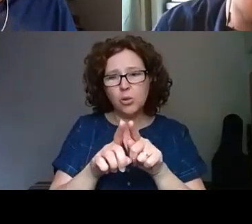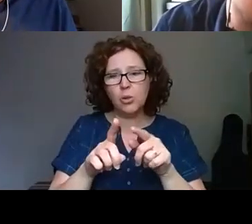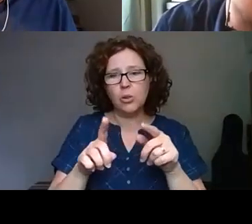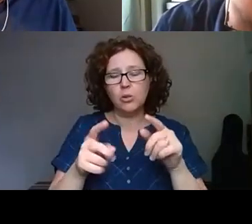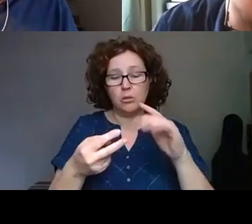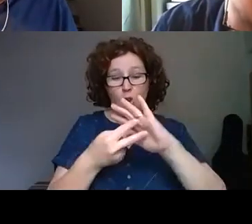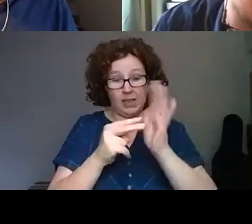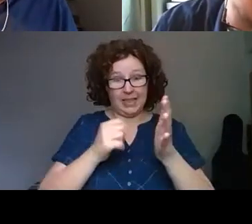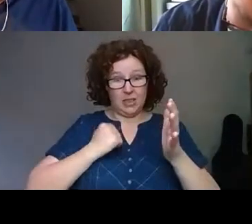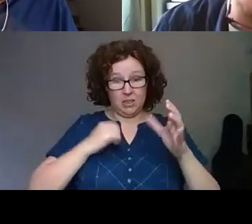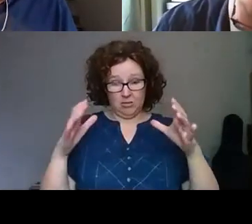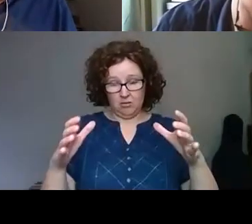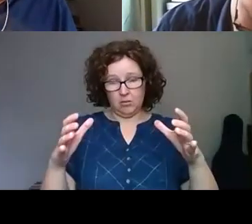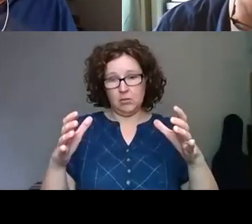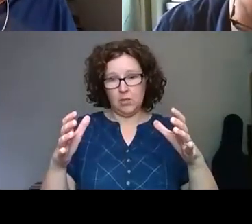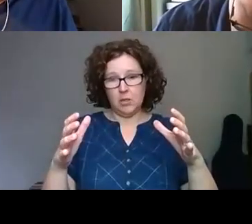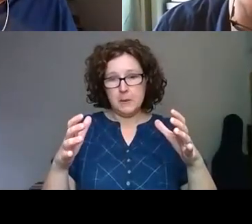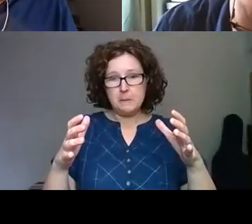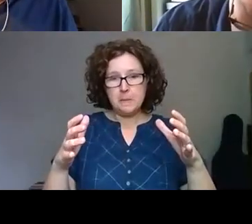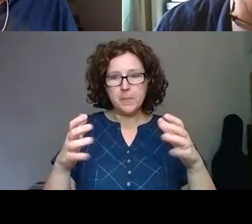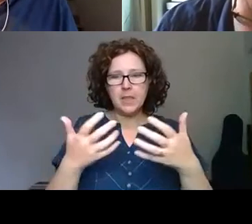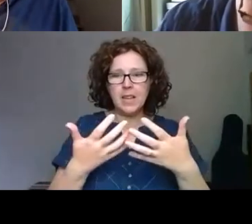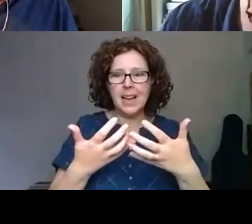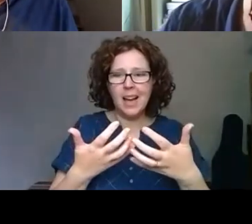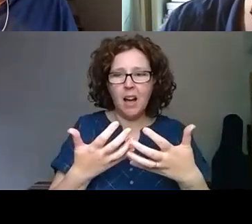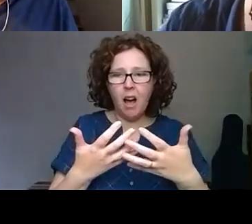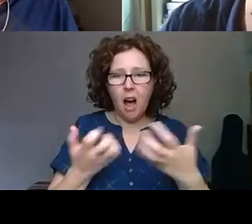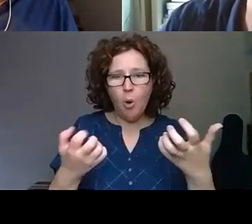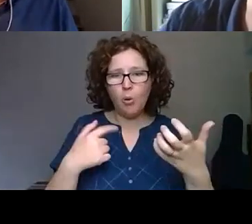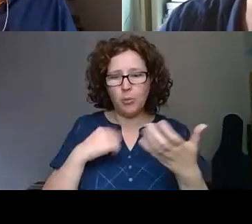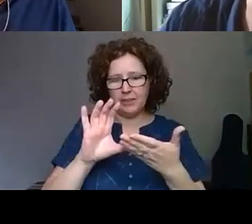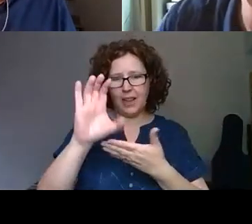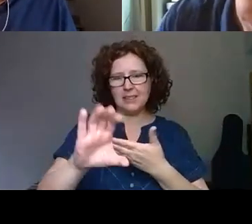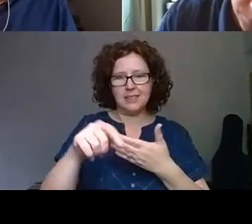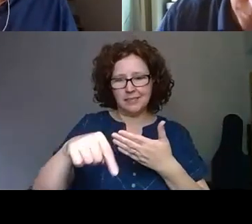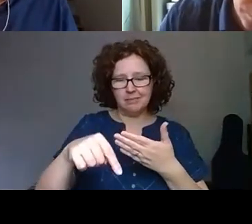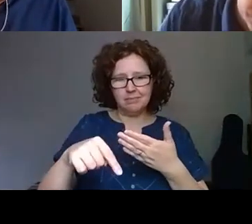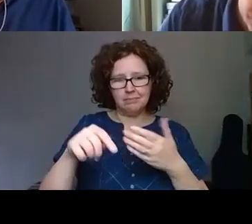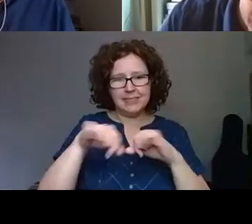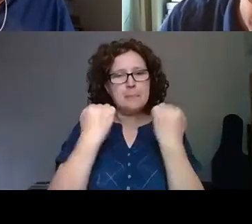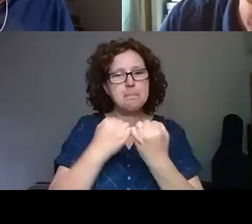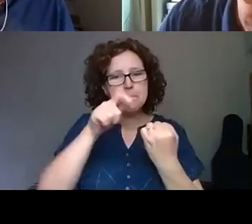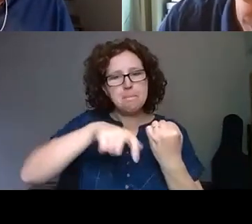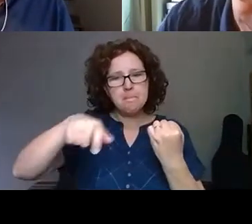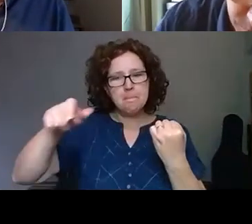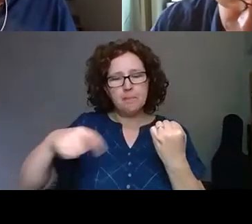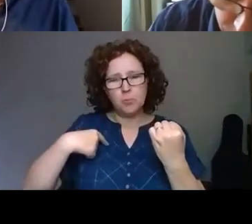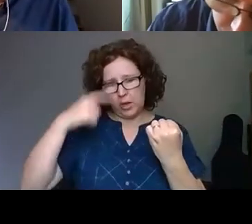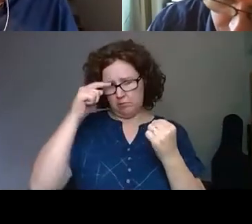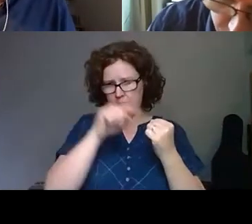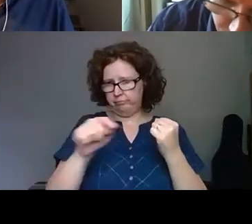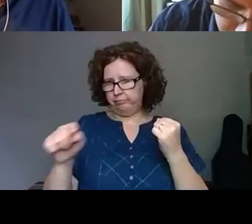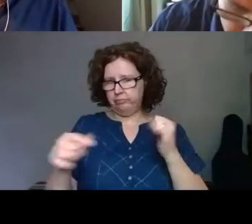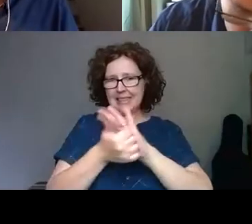organisational level is how we invest on our team, so we've been thinking about the skills that we have